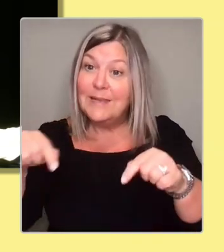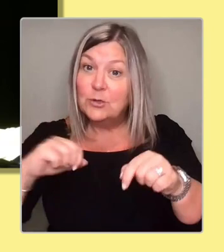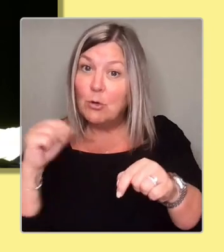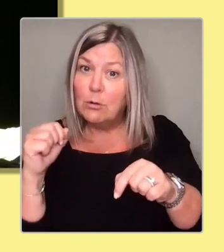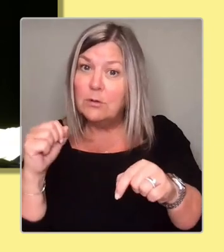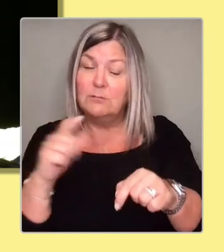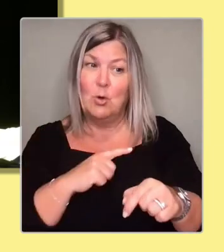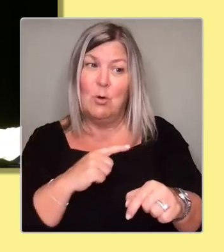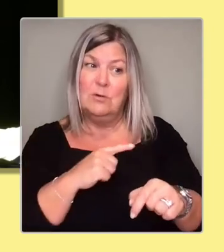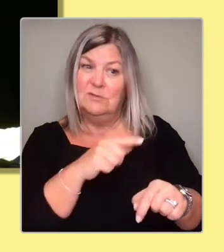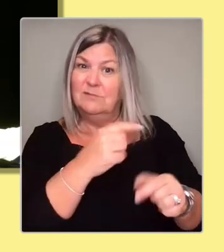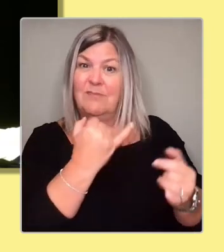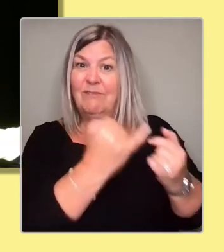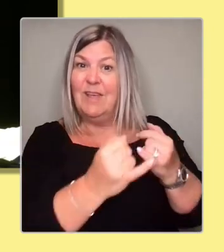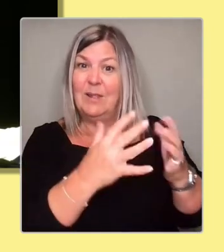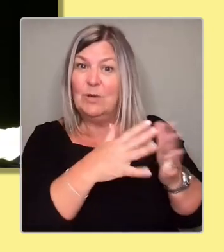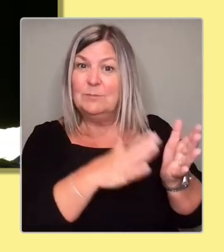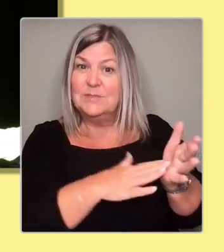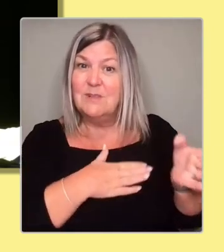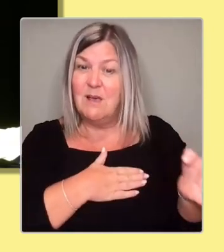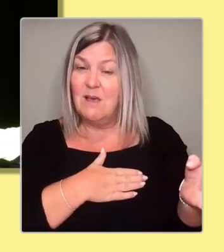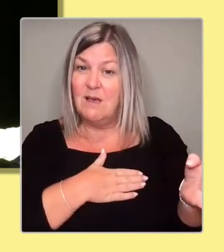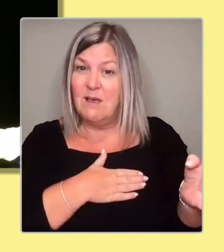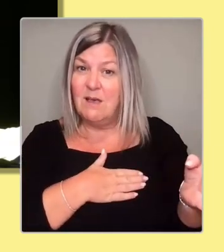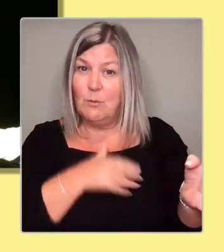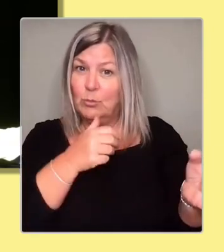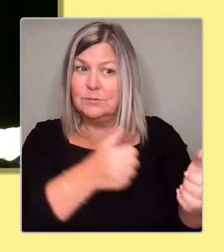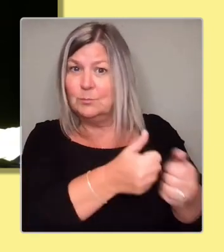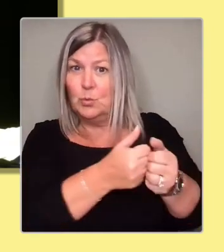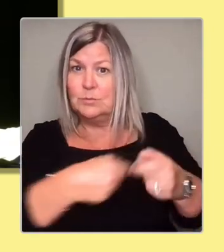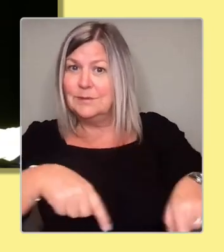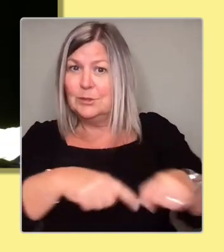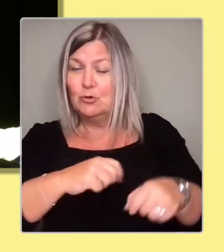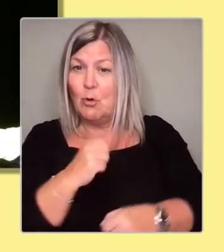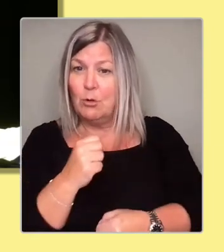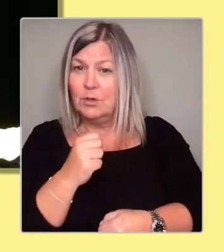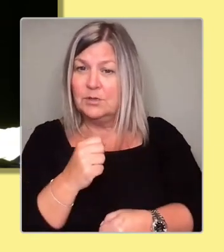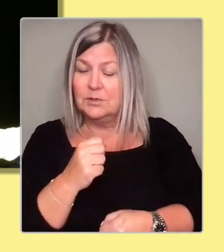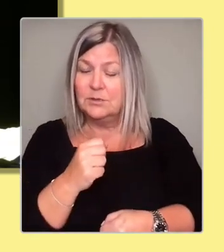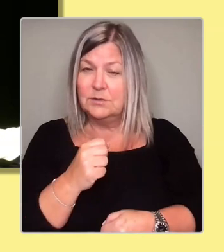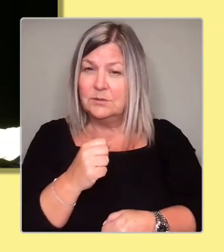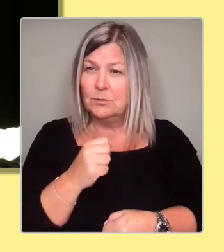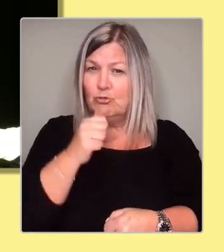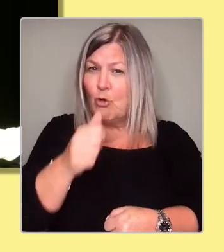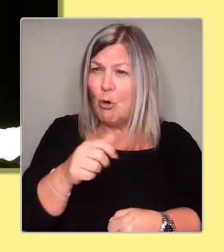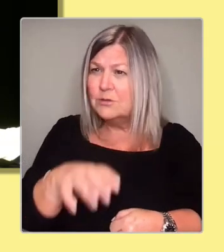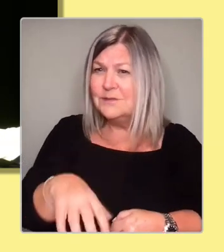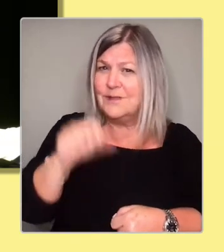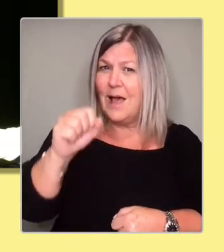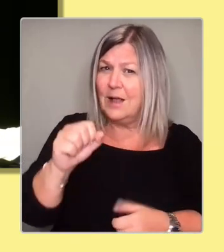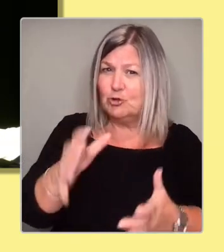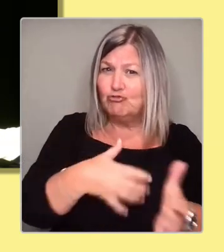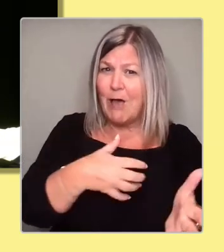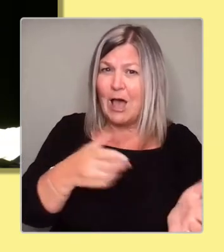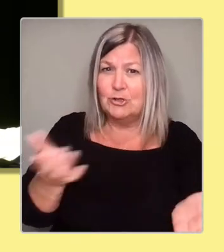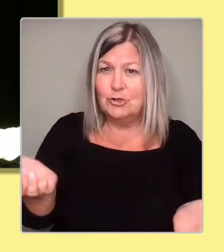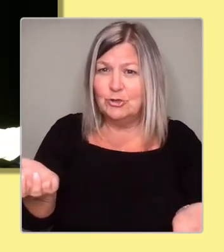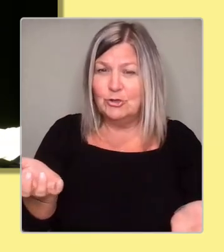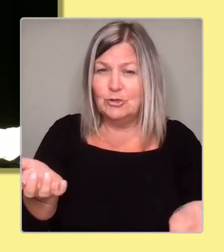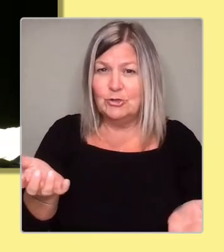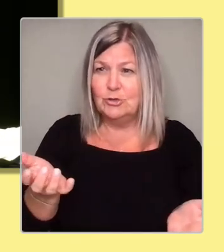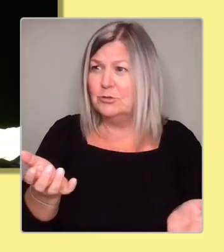And then of course the process took care of itself. Now we're not starting from a low base, we're not starting from where the discussions about the Scottish Parliament began.